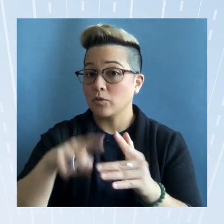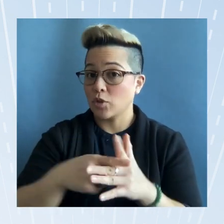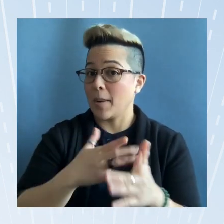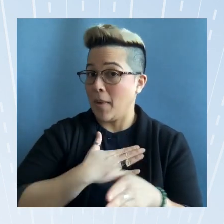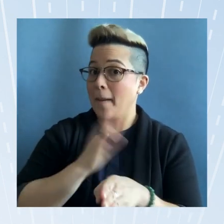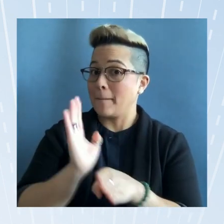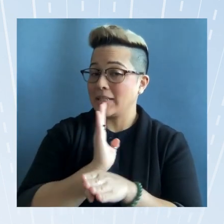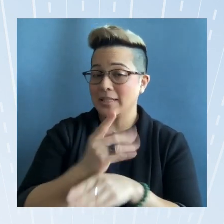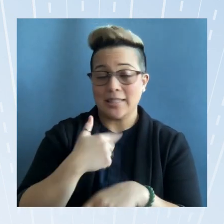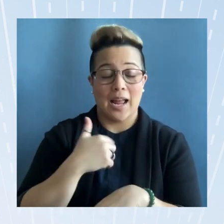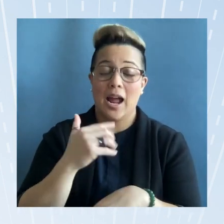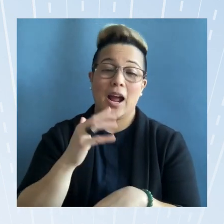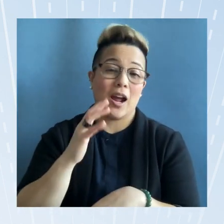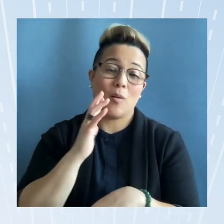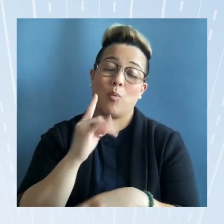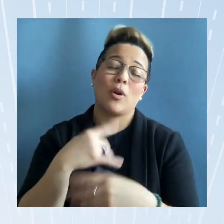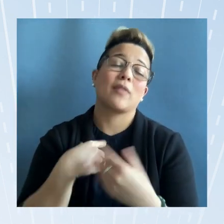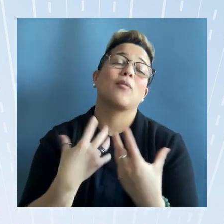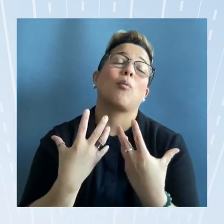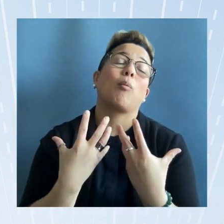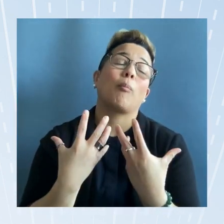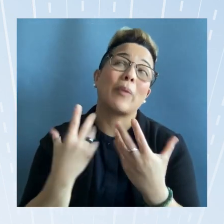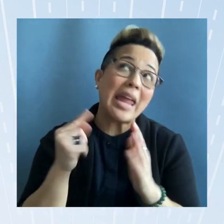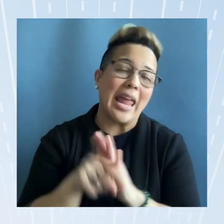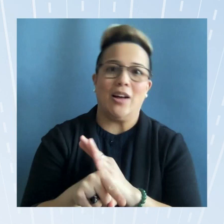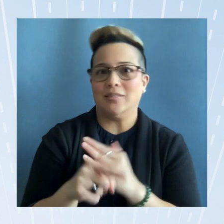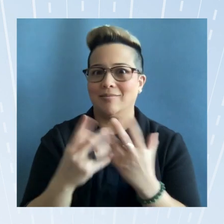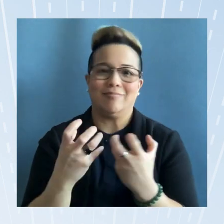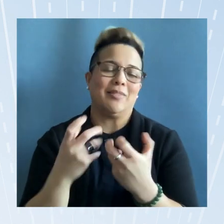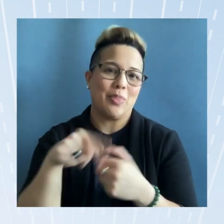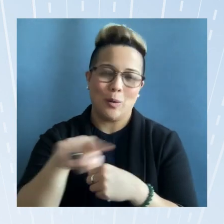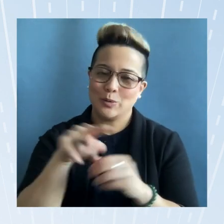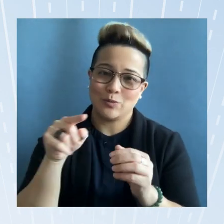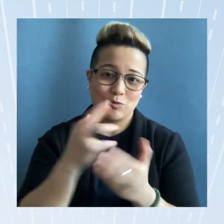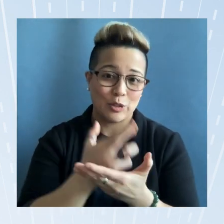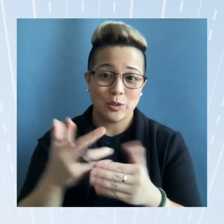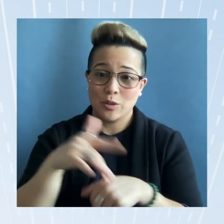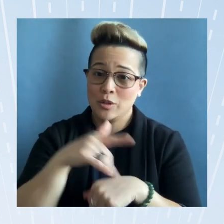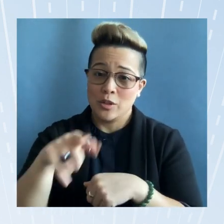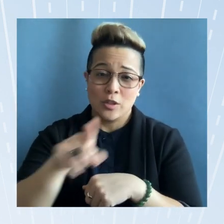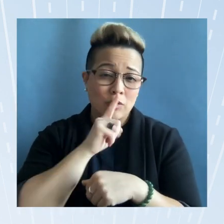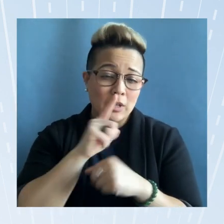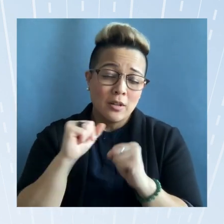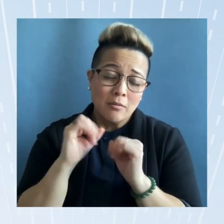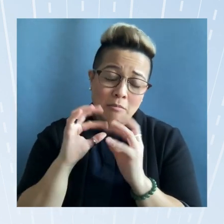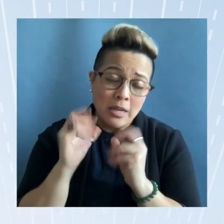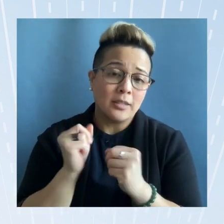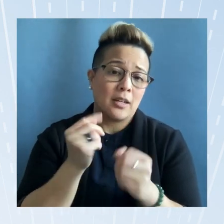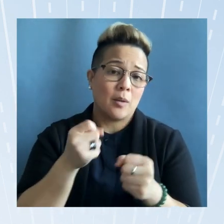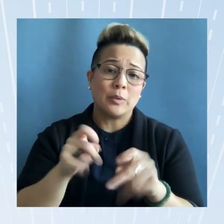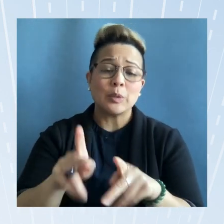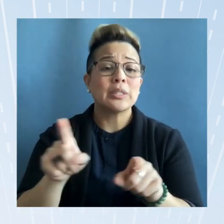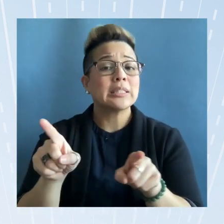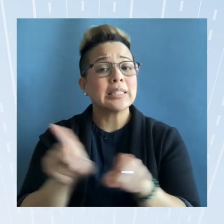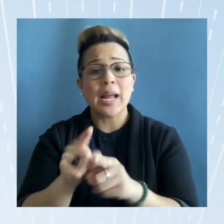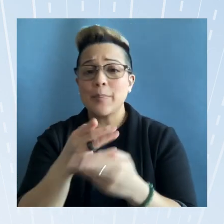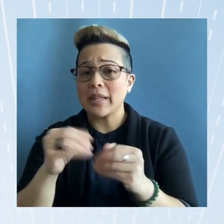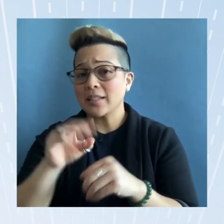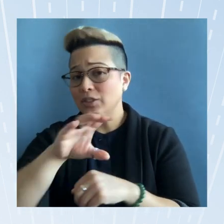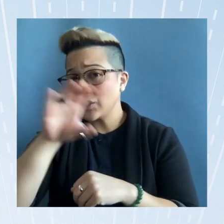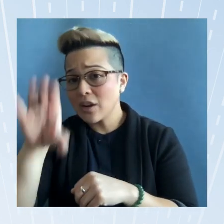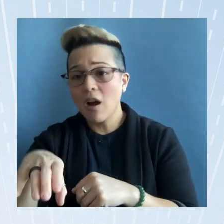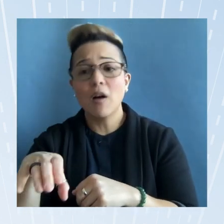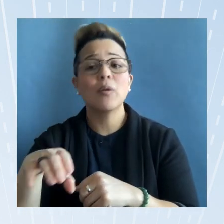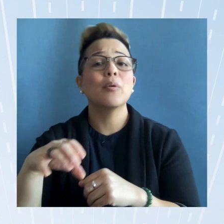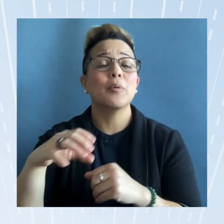i would have killed for those resources i mean it was really an extraordinary opportunity same thing in chicago we